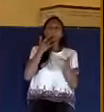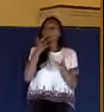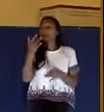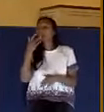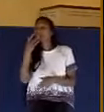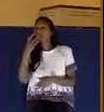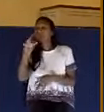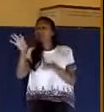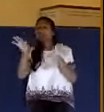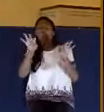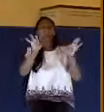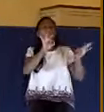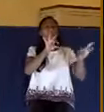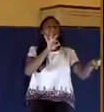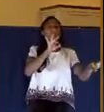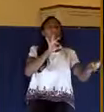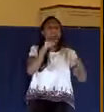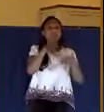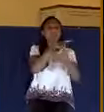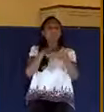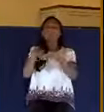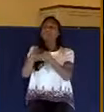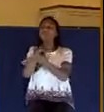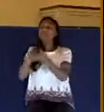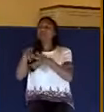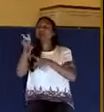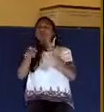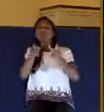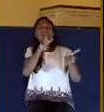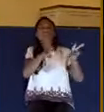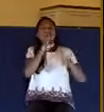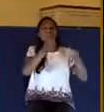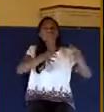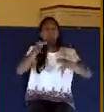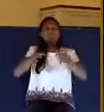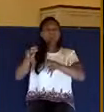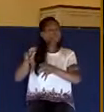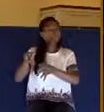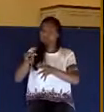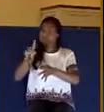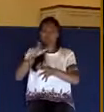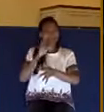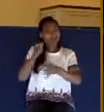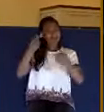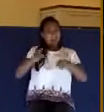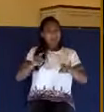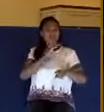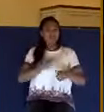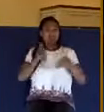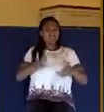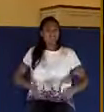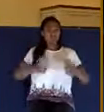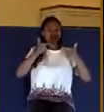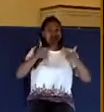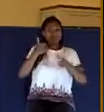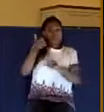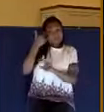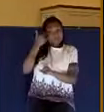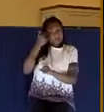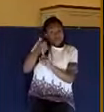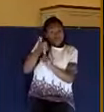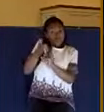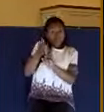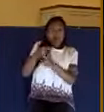prejudice. It has no place in the Christian life. If you name the name